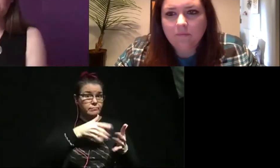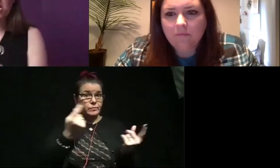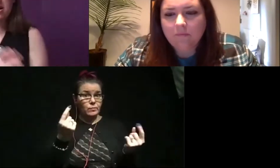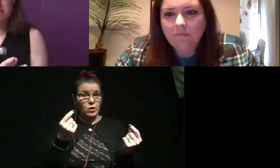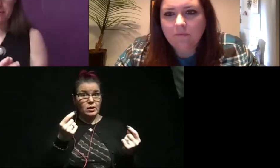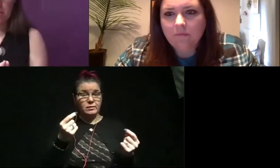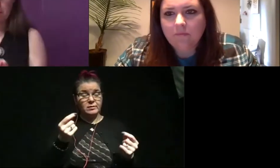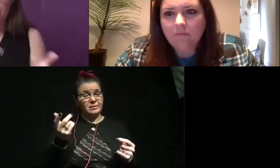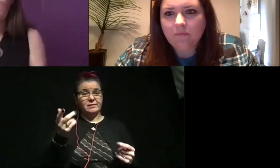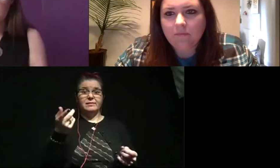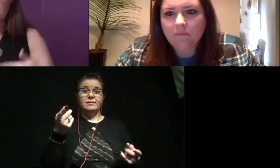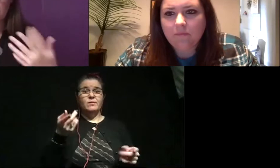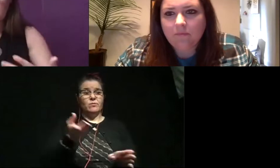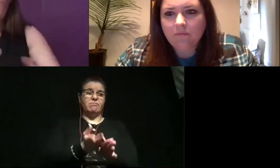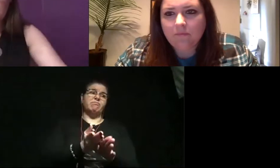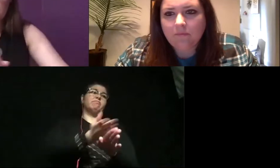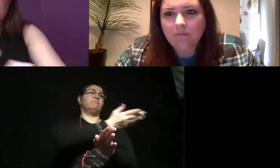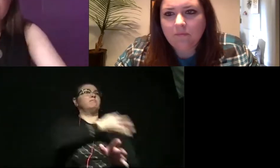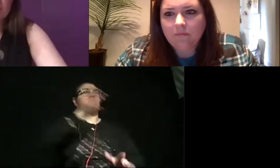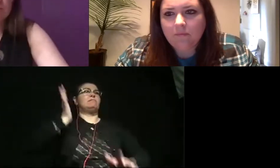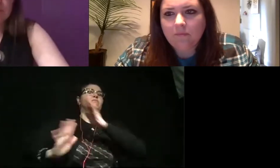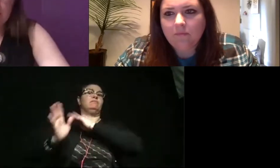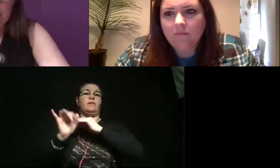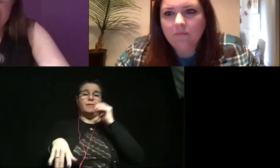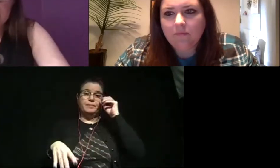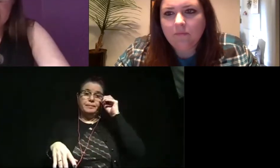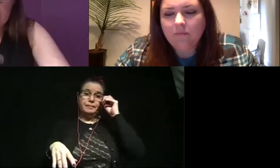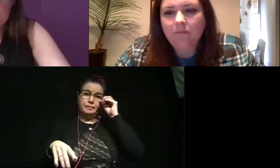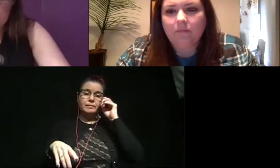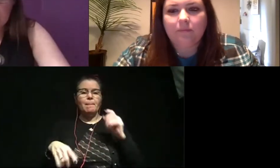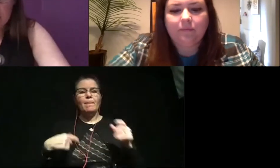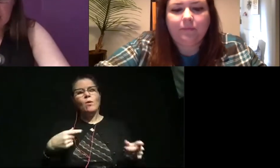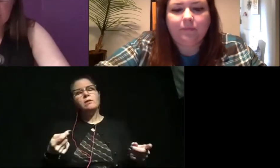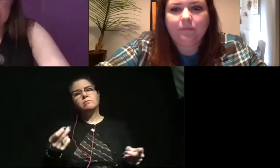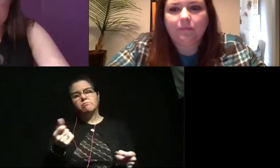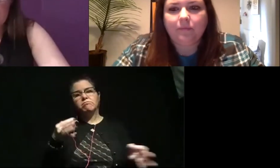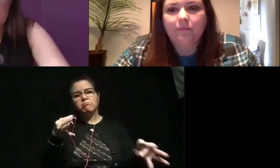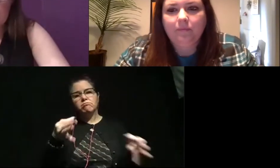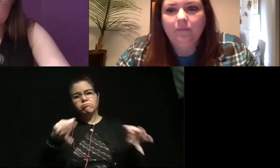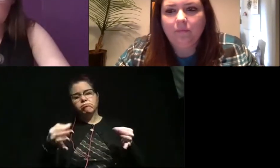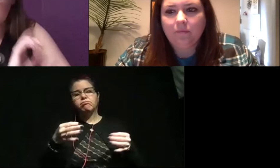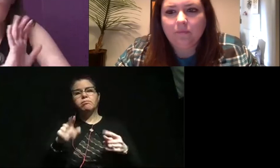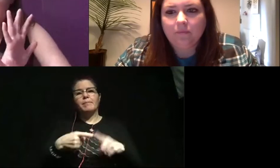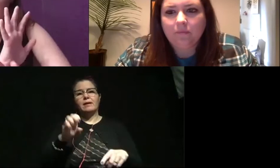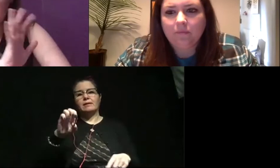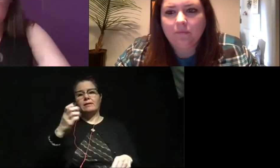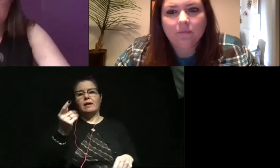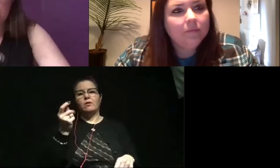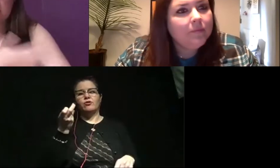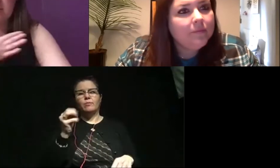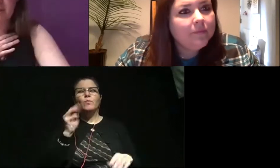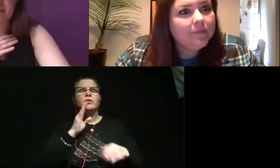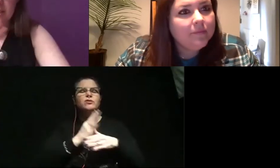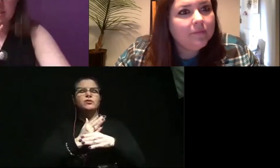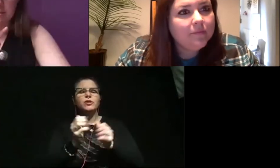long before brittle stars and starfish. So really fast, I want to tell you a little bit about echinoderms. So I'm gonna screen share with you.